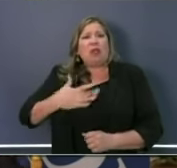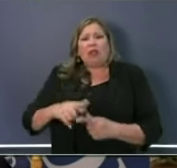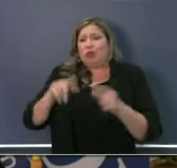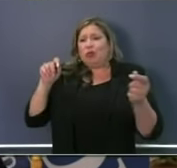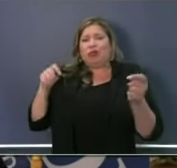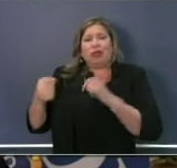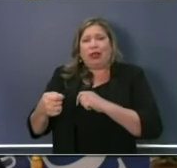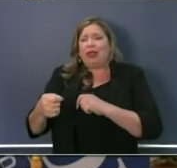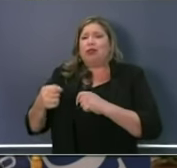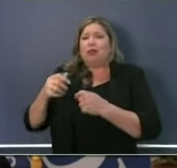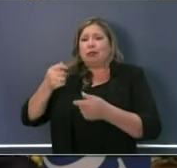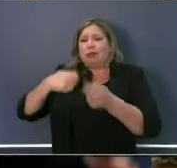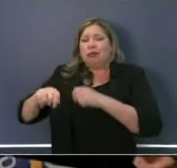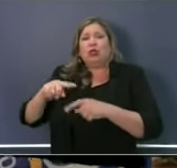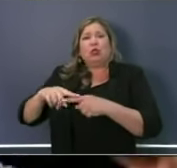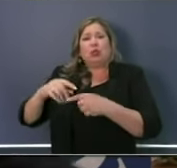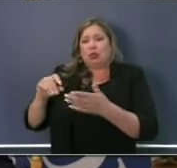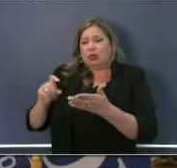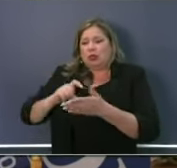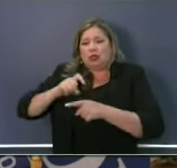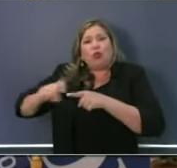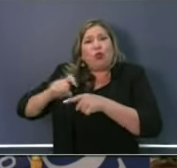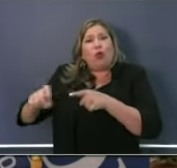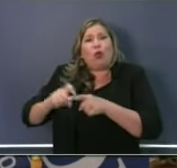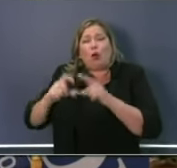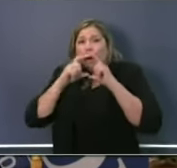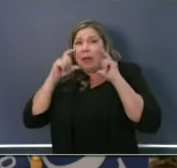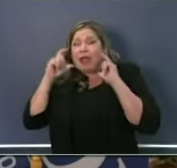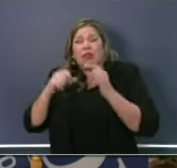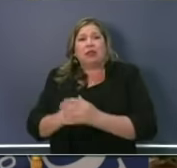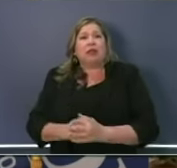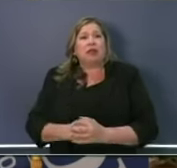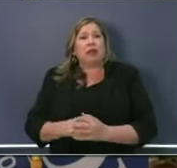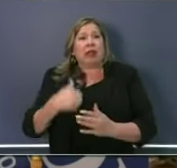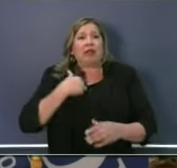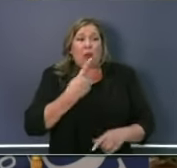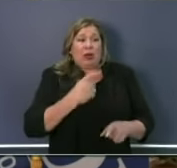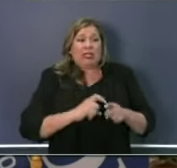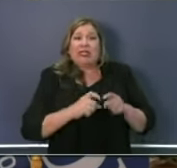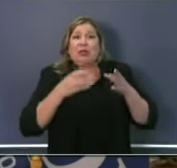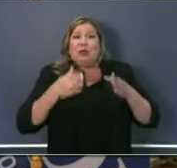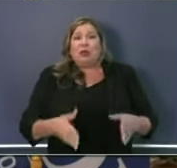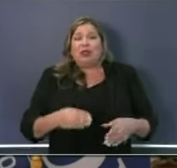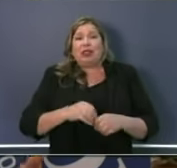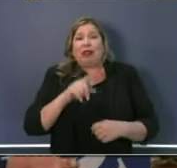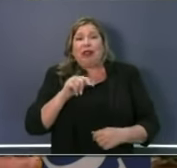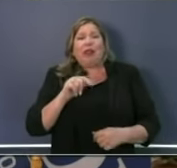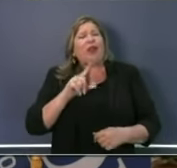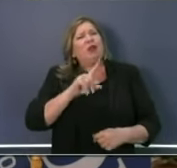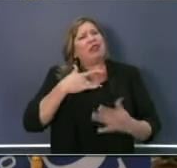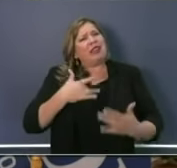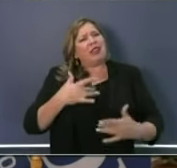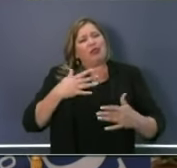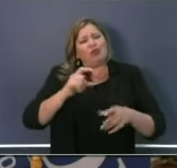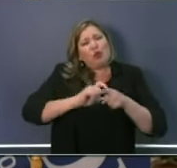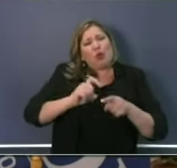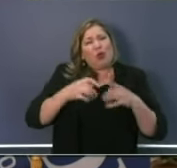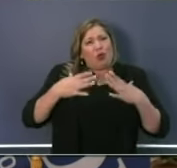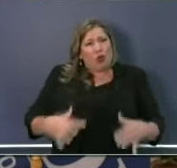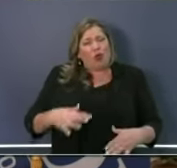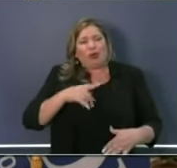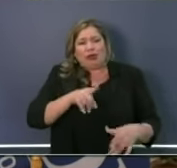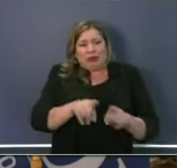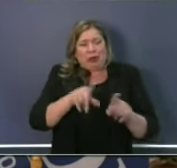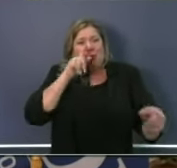sew masks. The seam trust down in Los Angeles down at the garment district said they'll do the same thing.